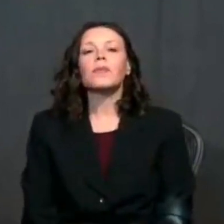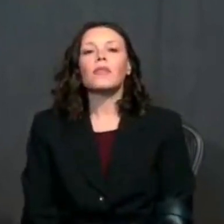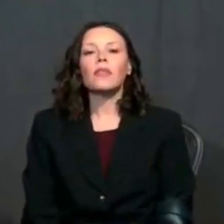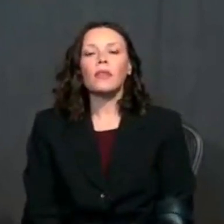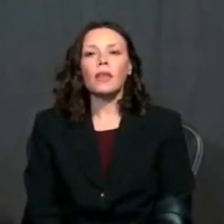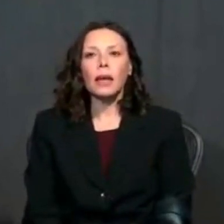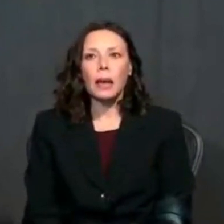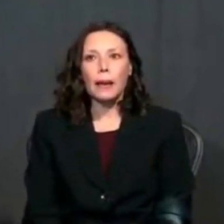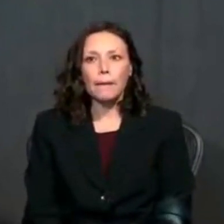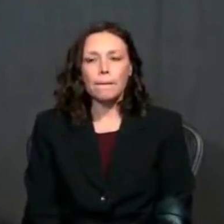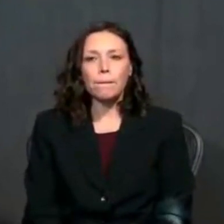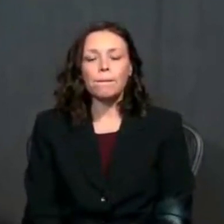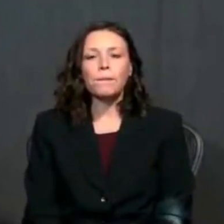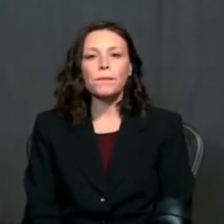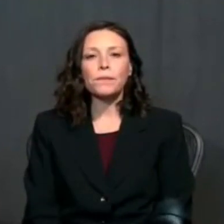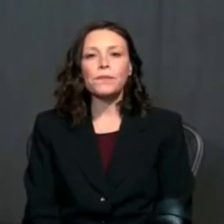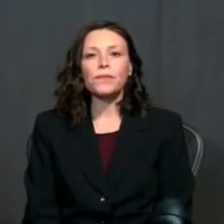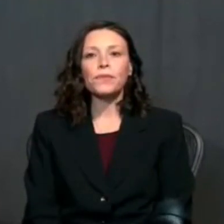Thank you. you.